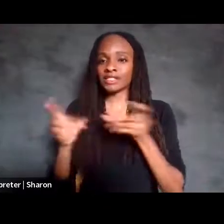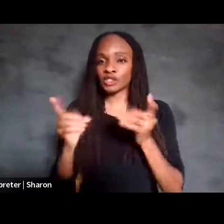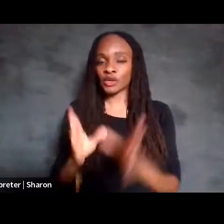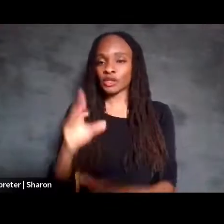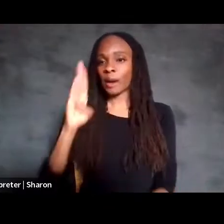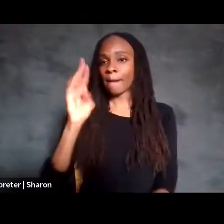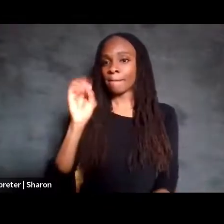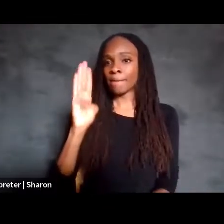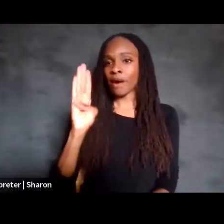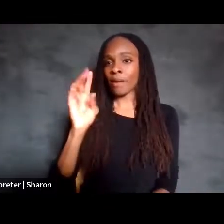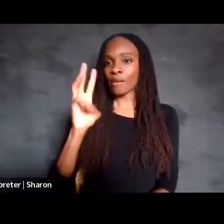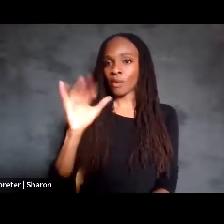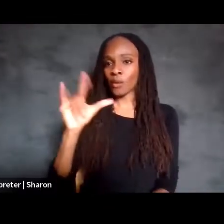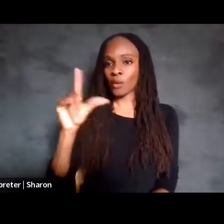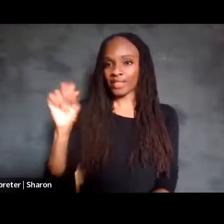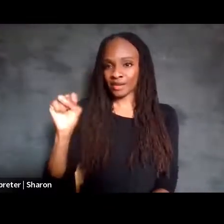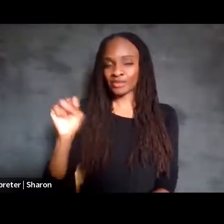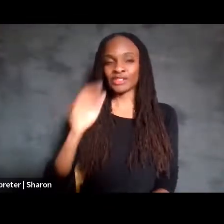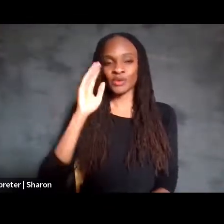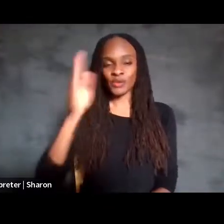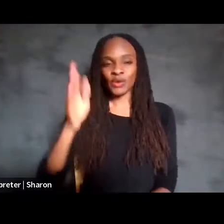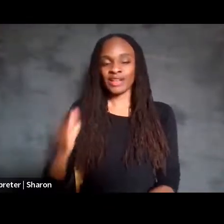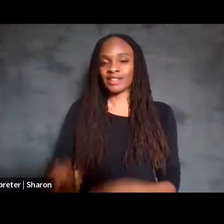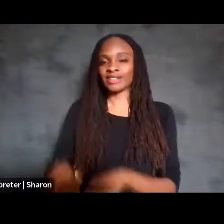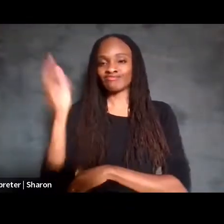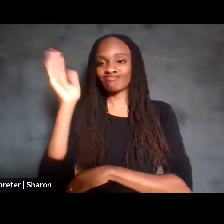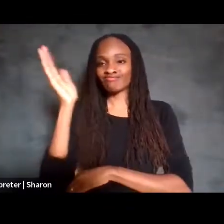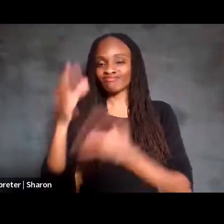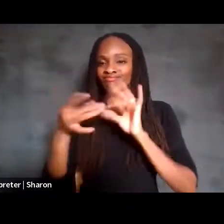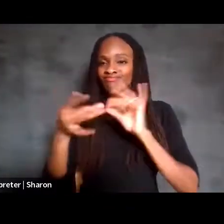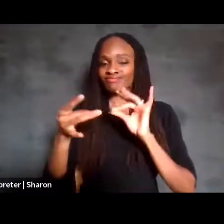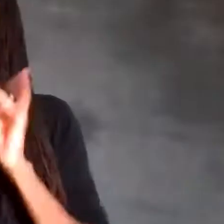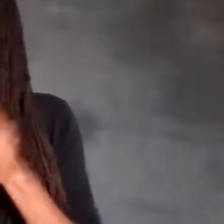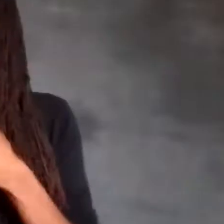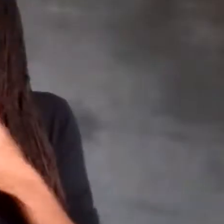Williams, who will make a few remarks before turning things over to Pancho.